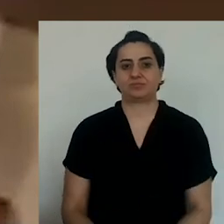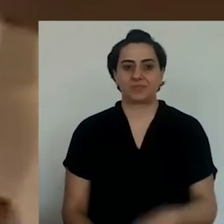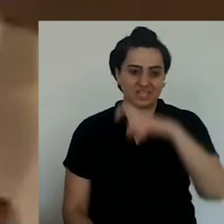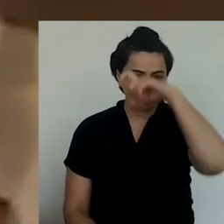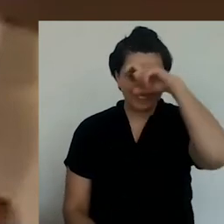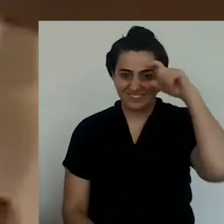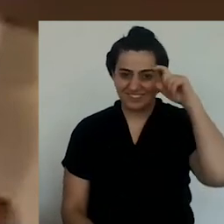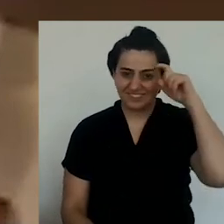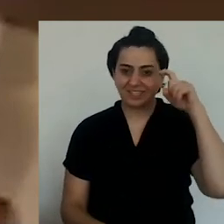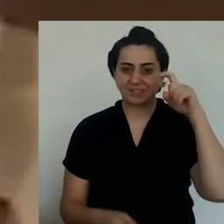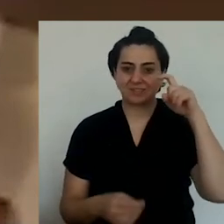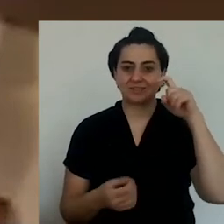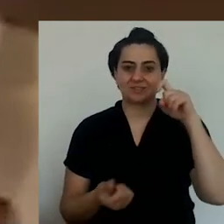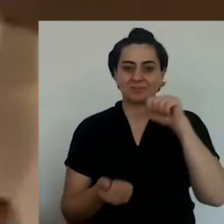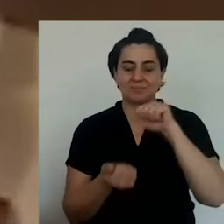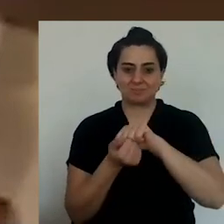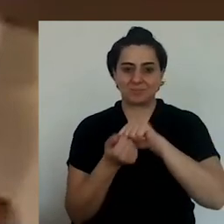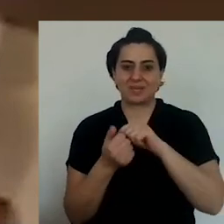teaspoon.